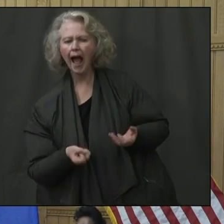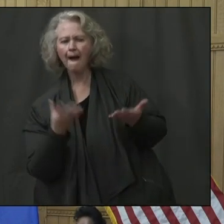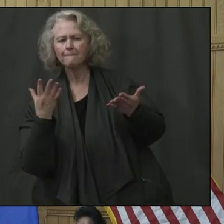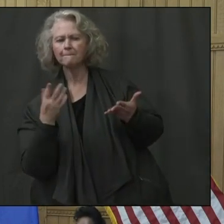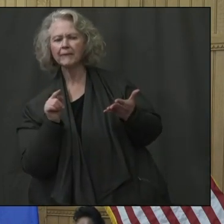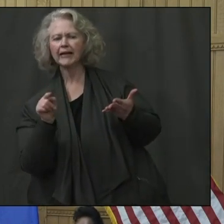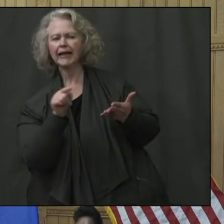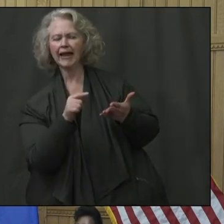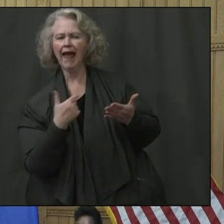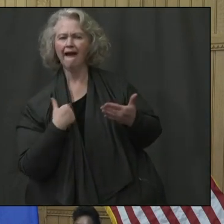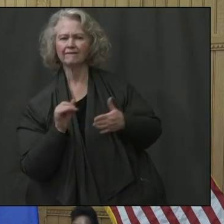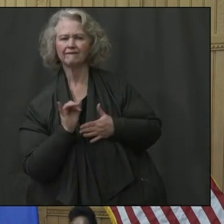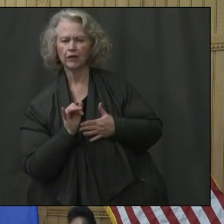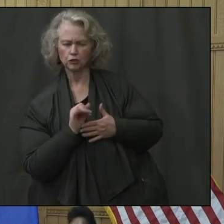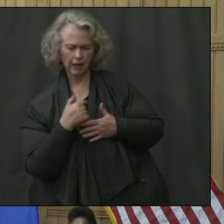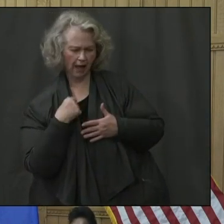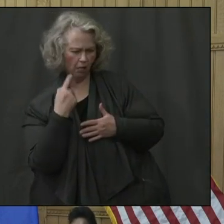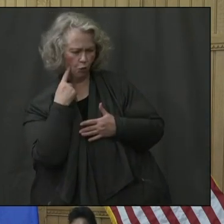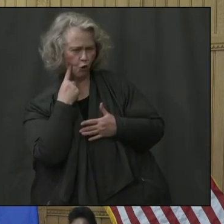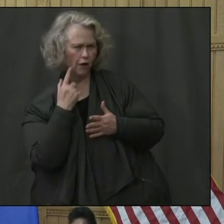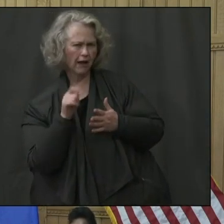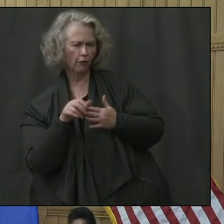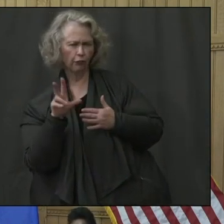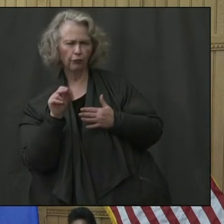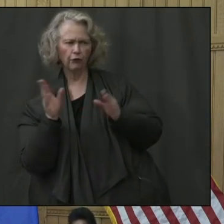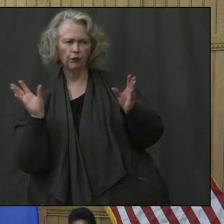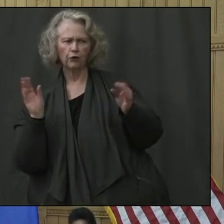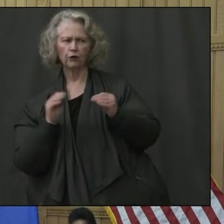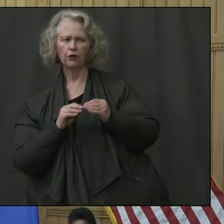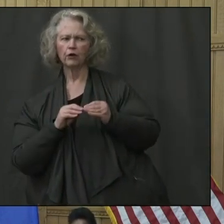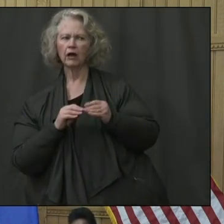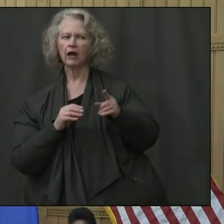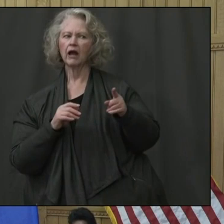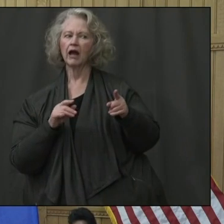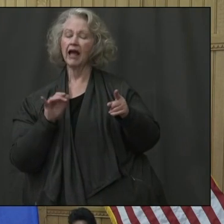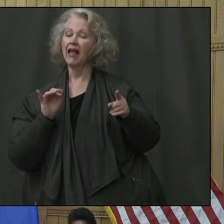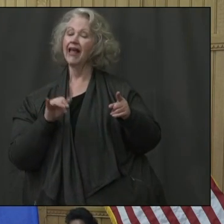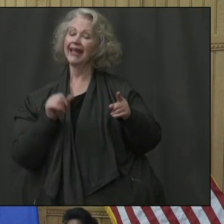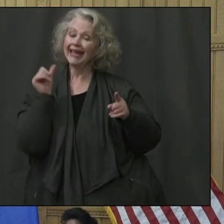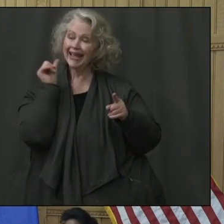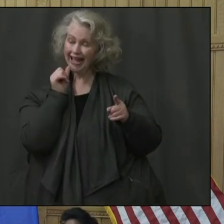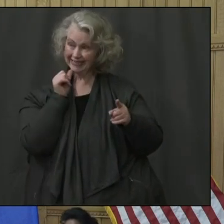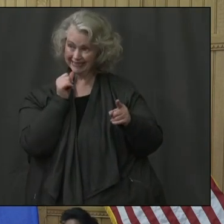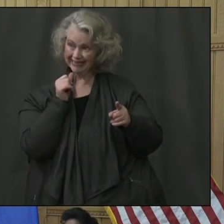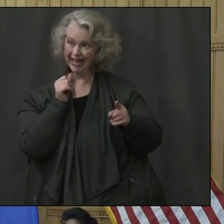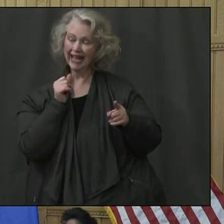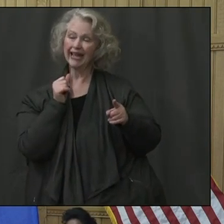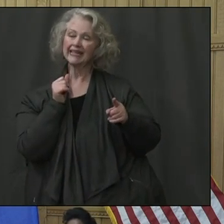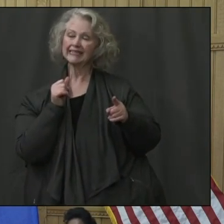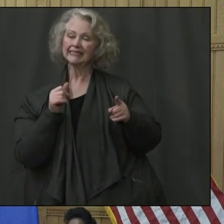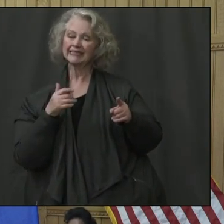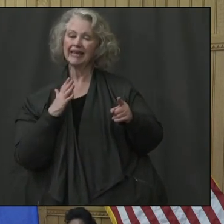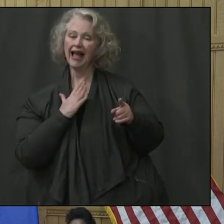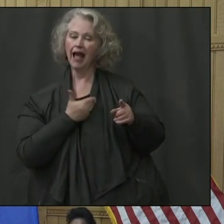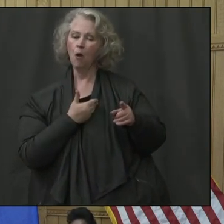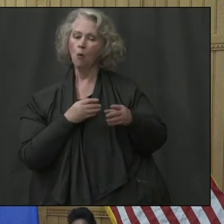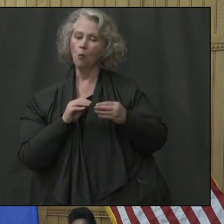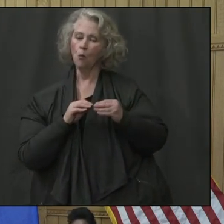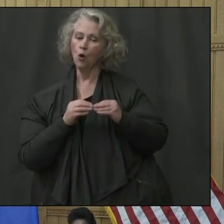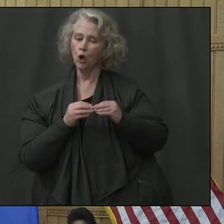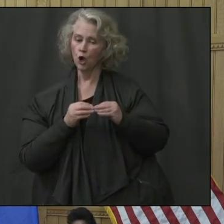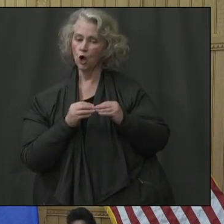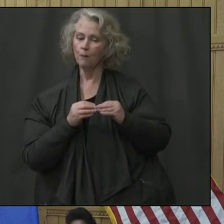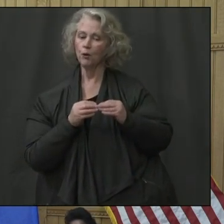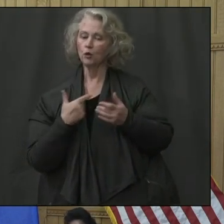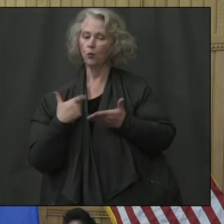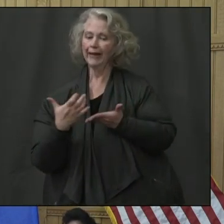those? I know it's 30, I think. Well, the data that I'm going to present to you is as of yesterday, as you know, we drop our numbers, uh, about four o